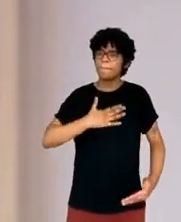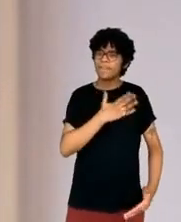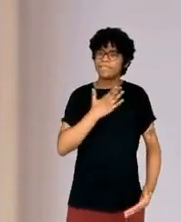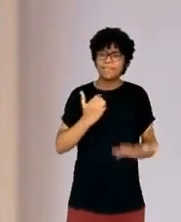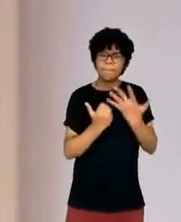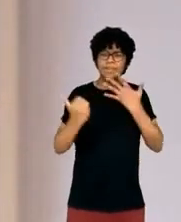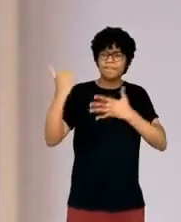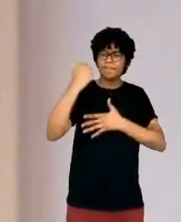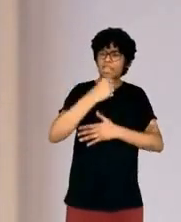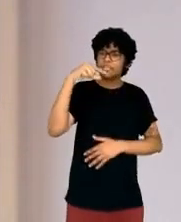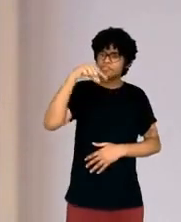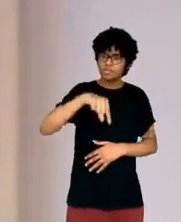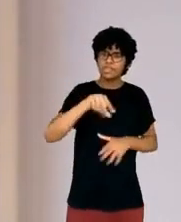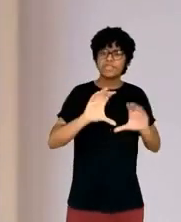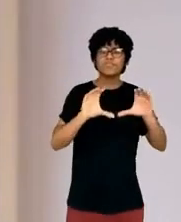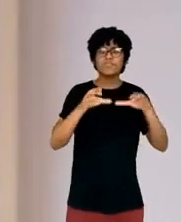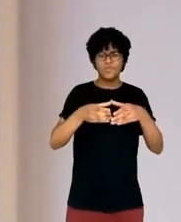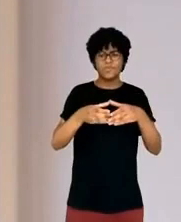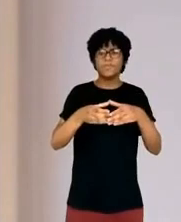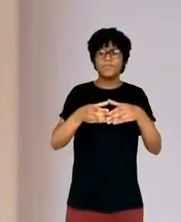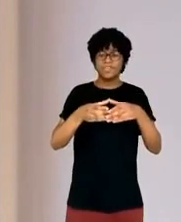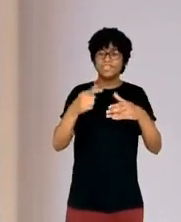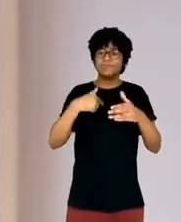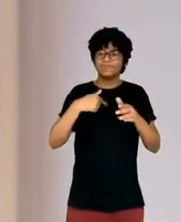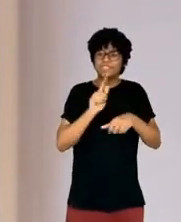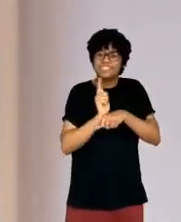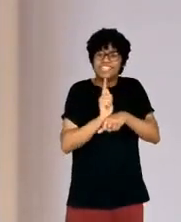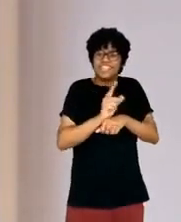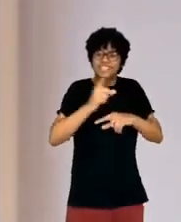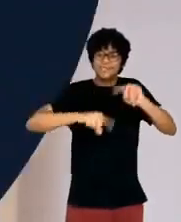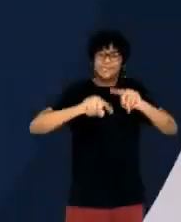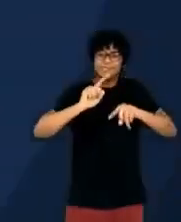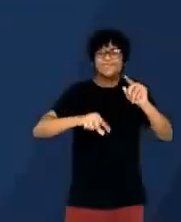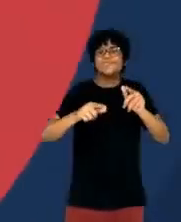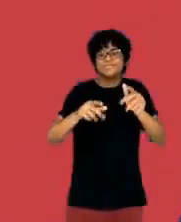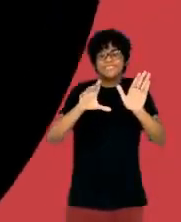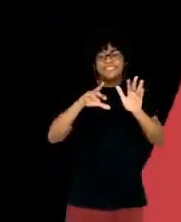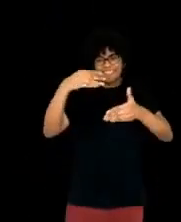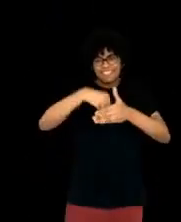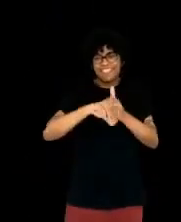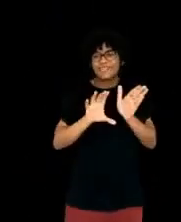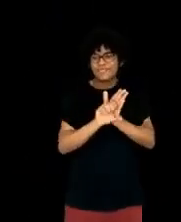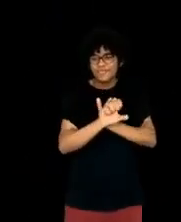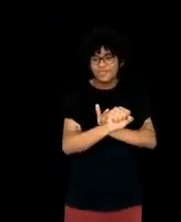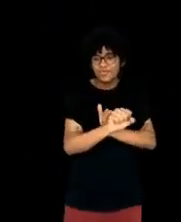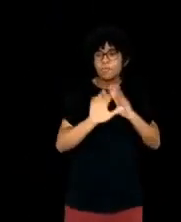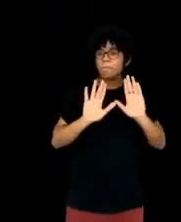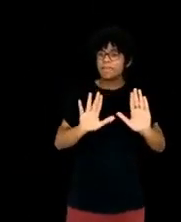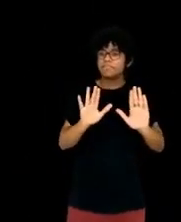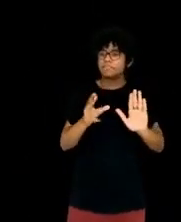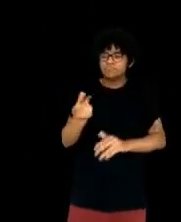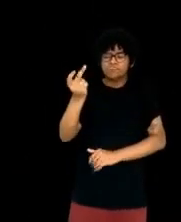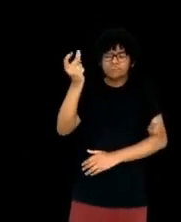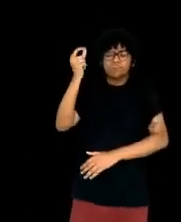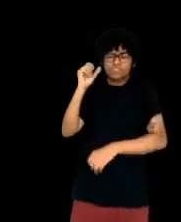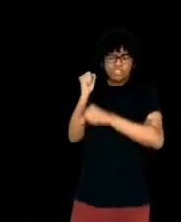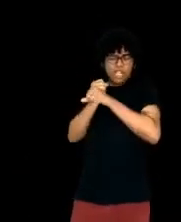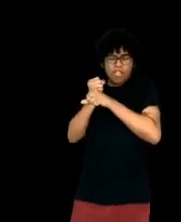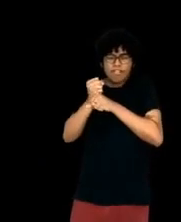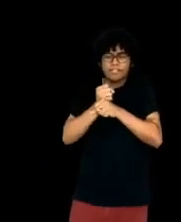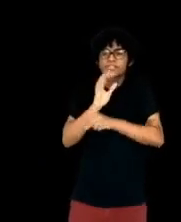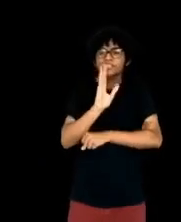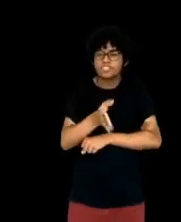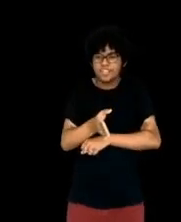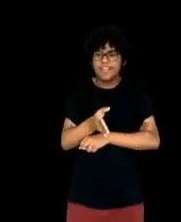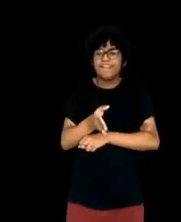this group. I run the news ecosystem products at Google, but many years ago, too many